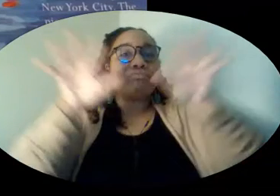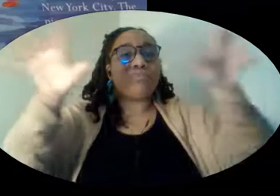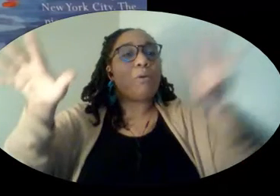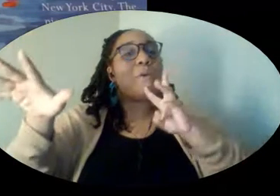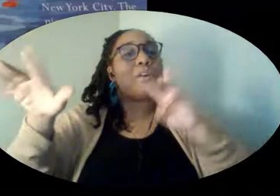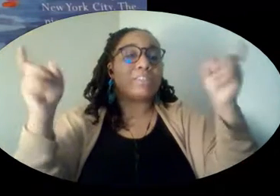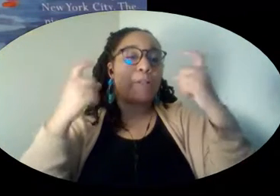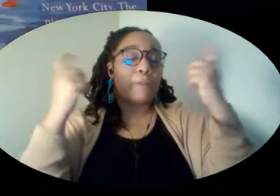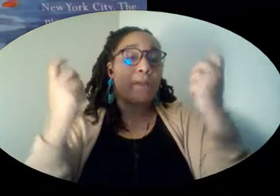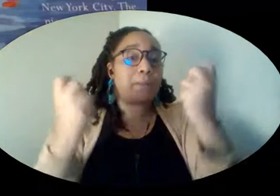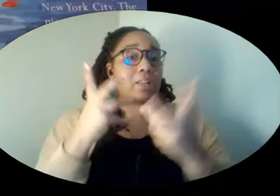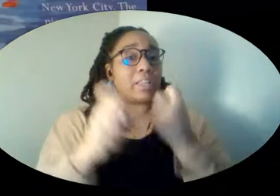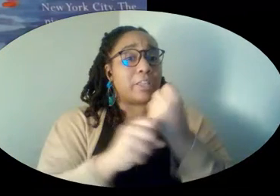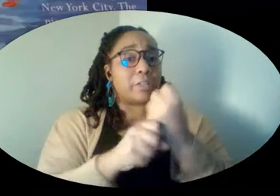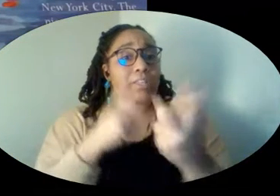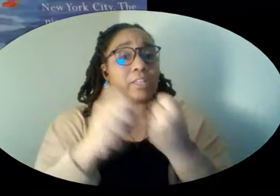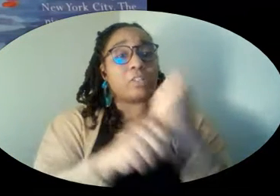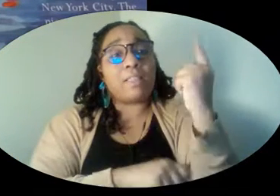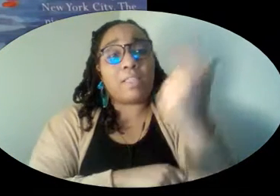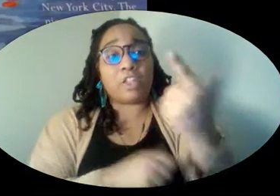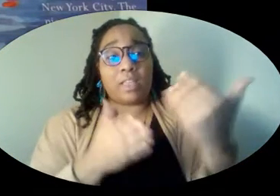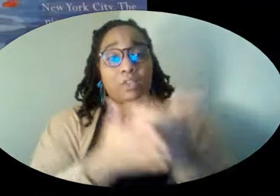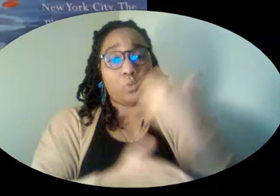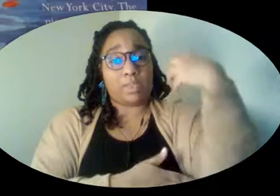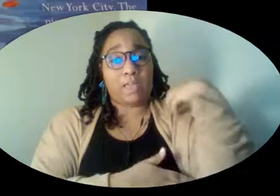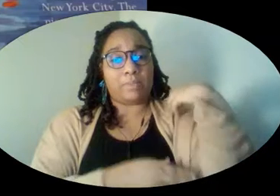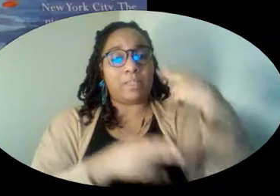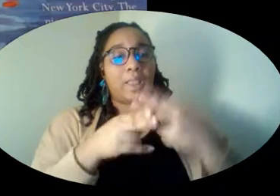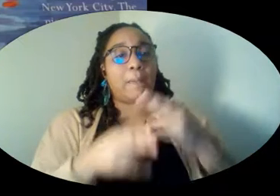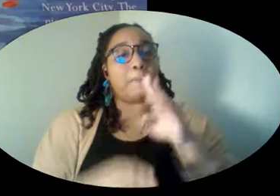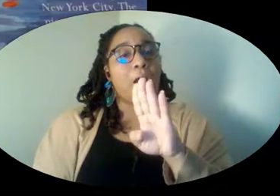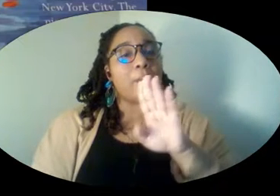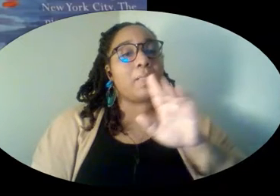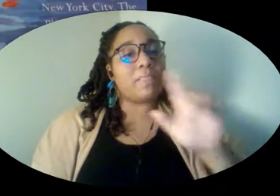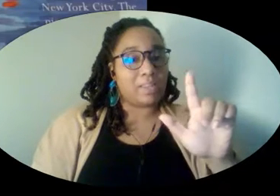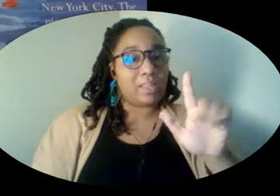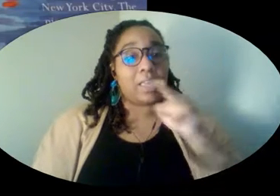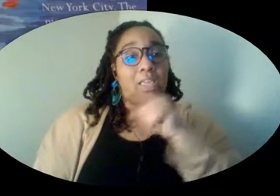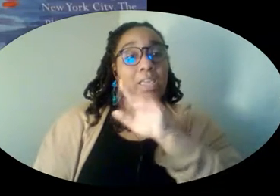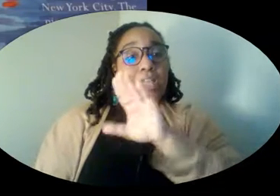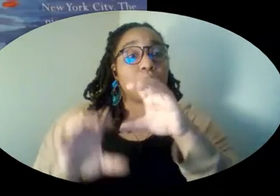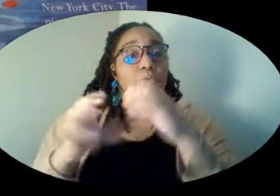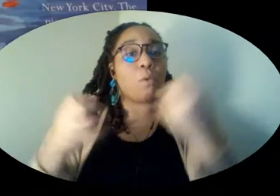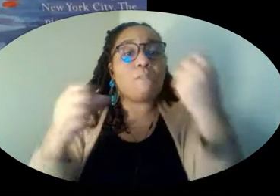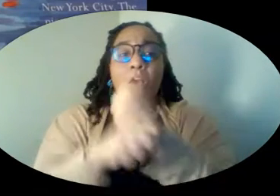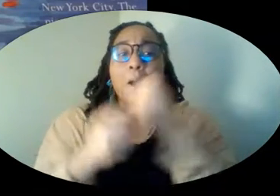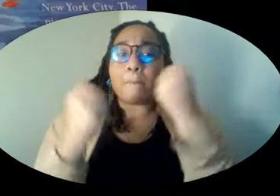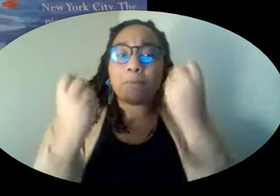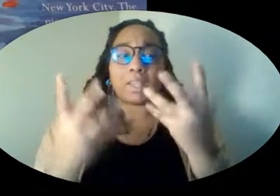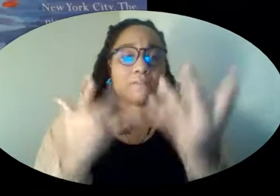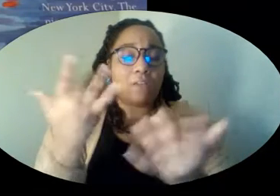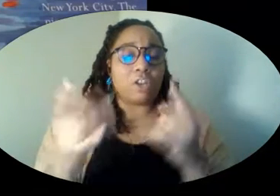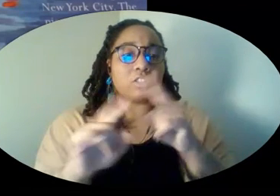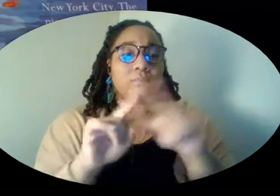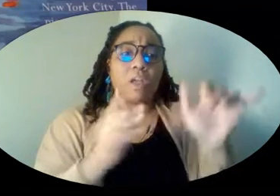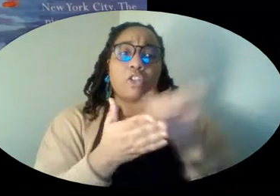Many years passed. A new captain had come on board, Bob Lenny. He and his crew fought many fires. But